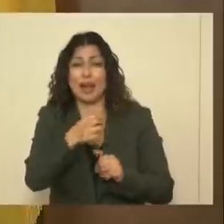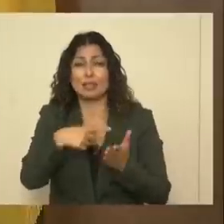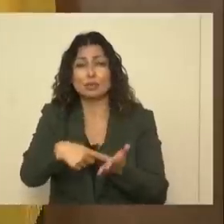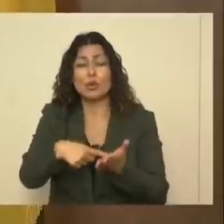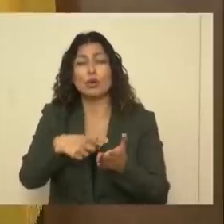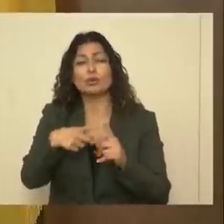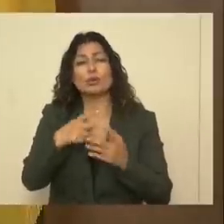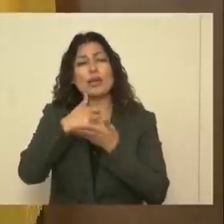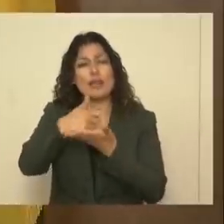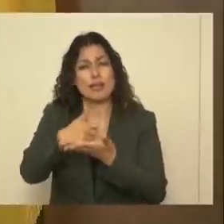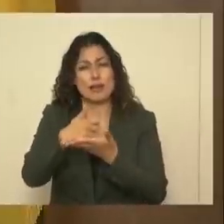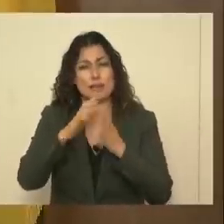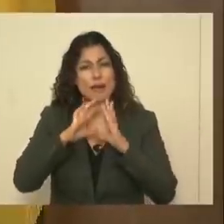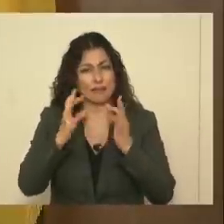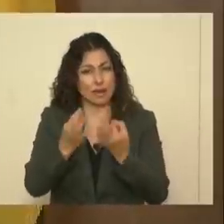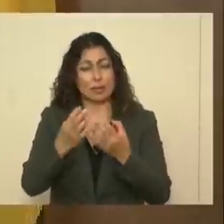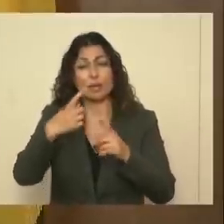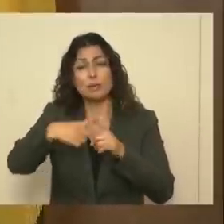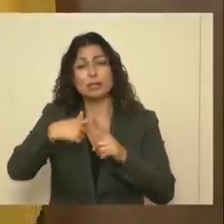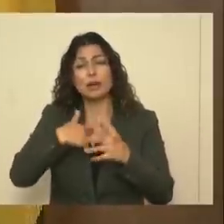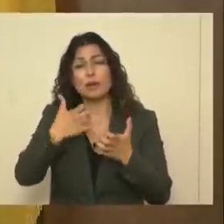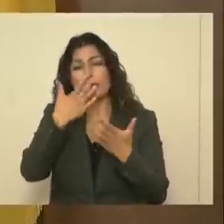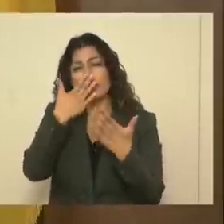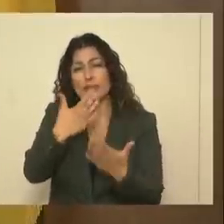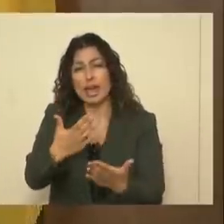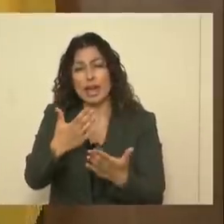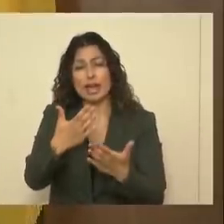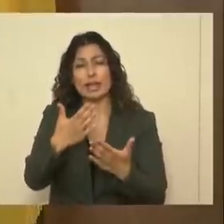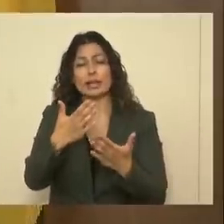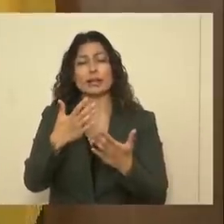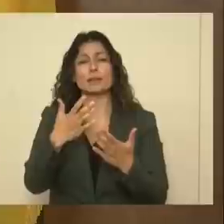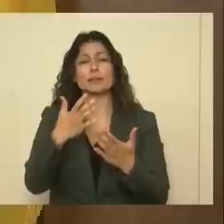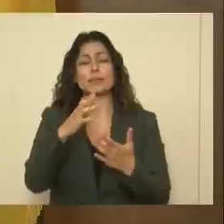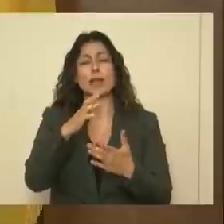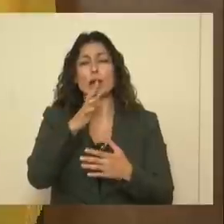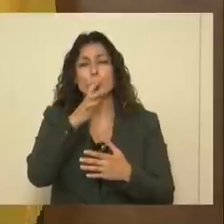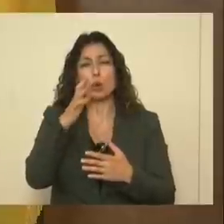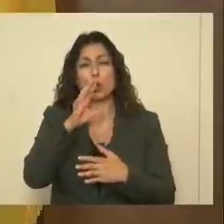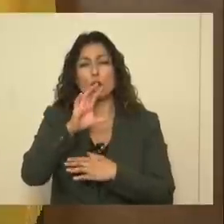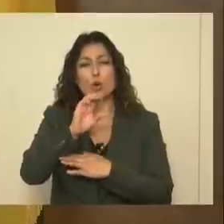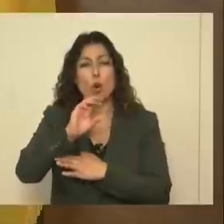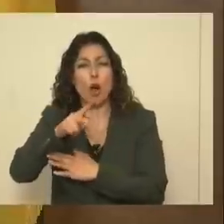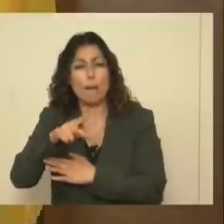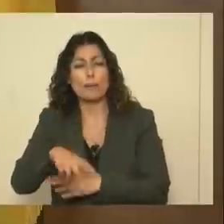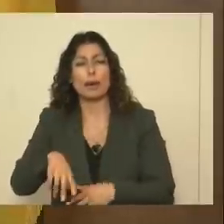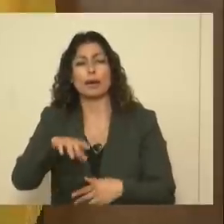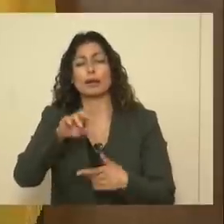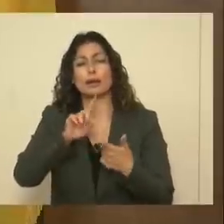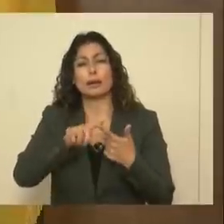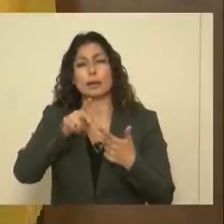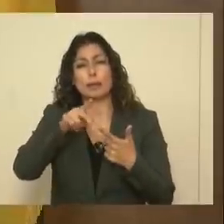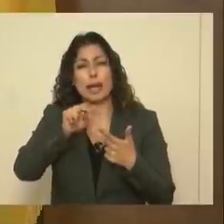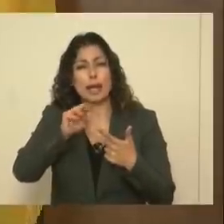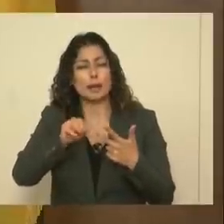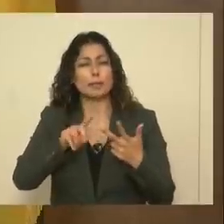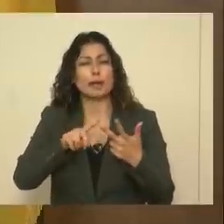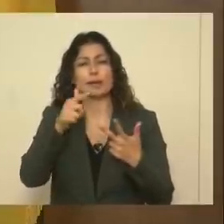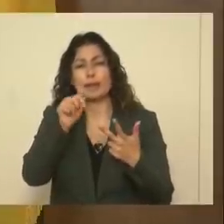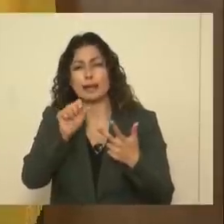families. And I want to also thank our rural co-ops, P&M, gas company,